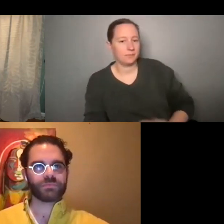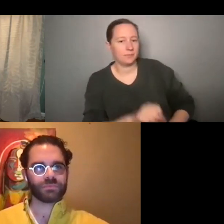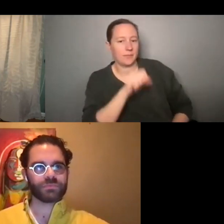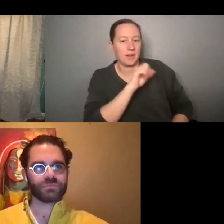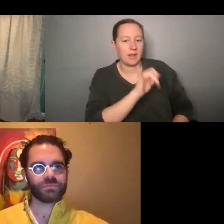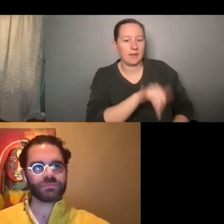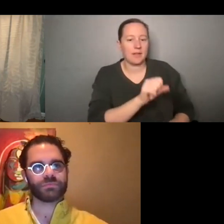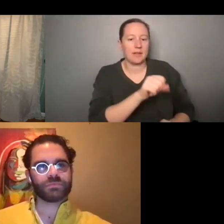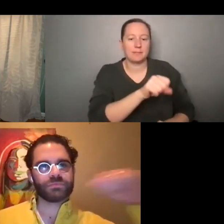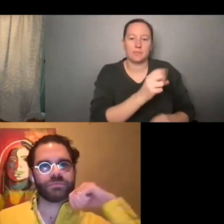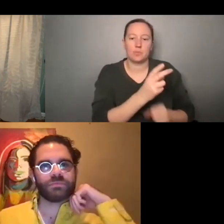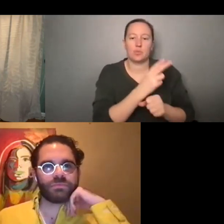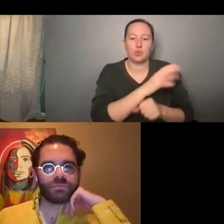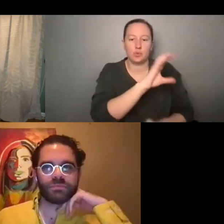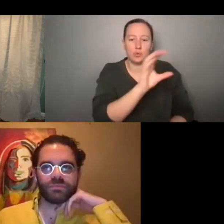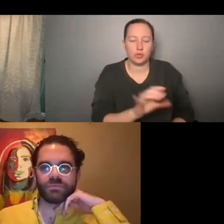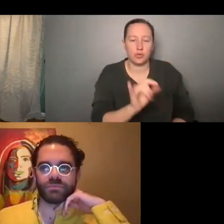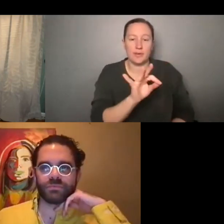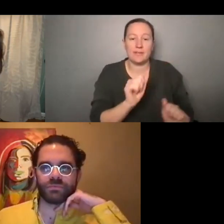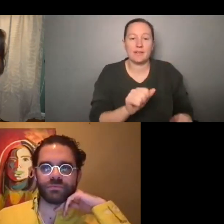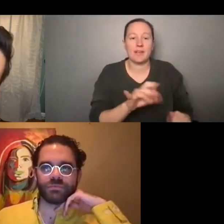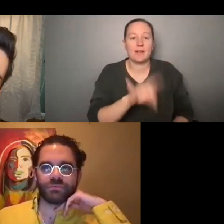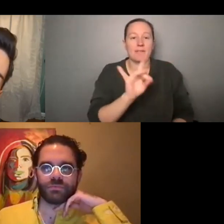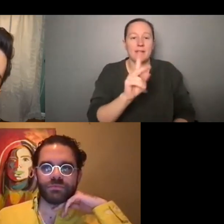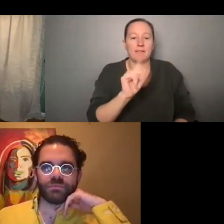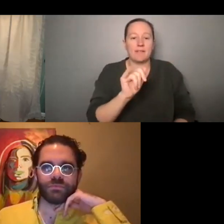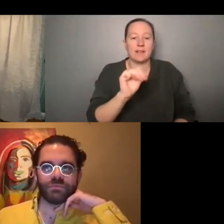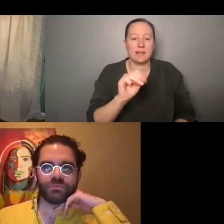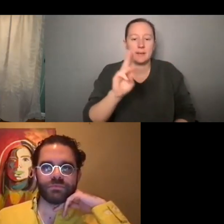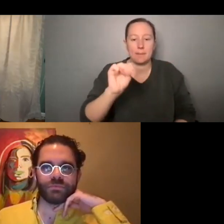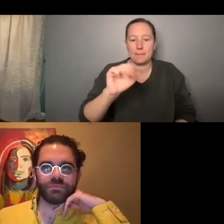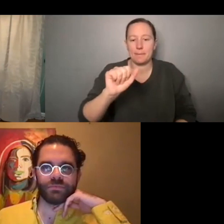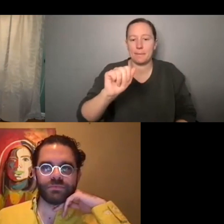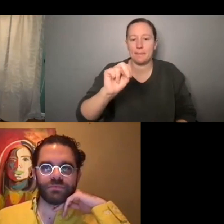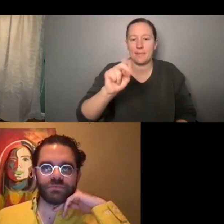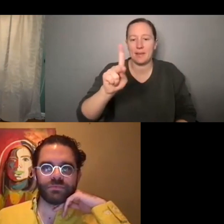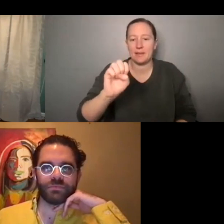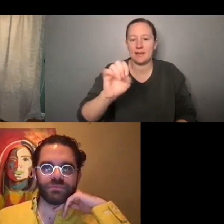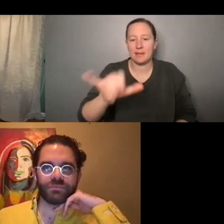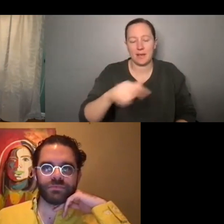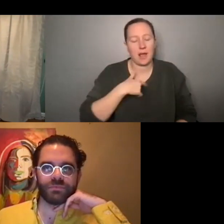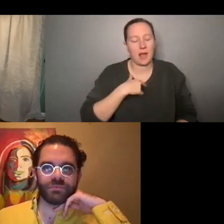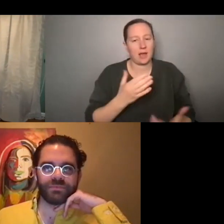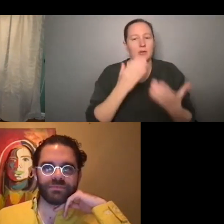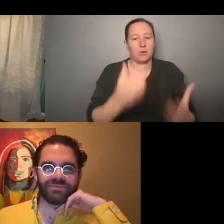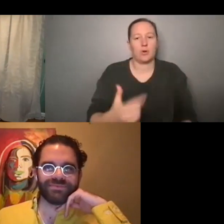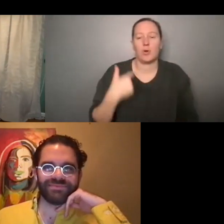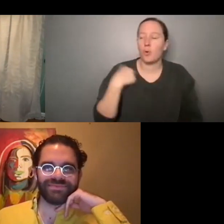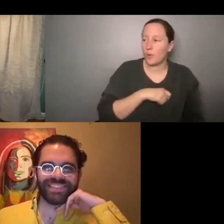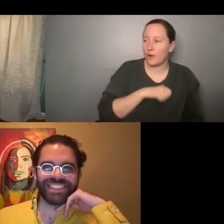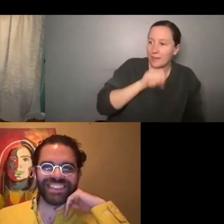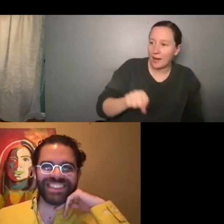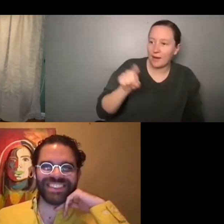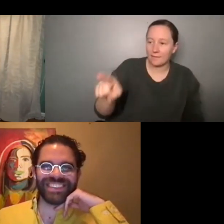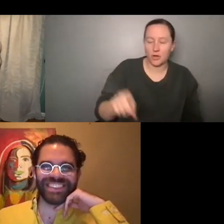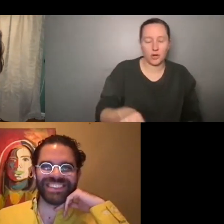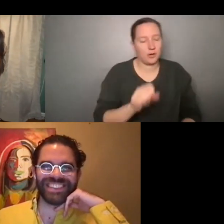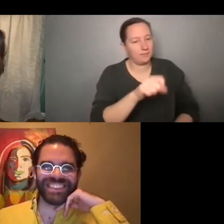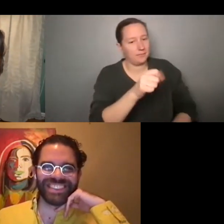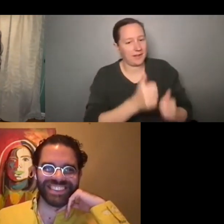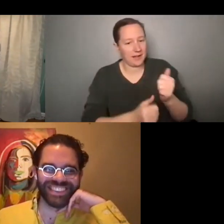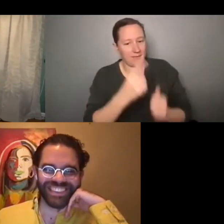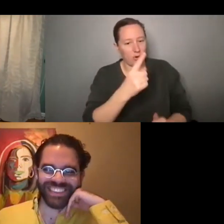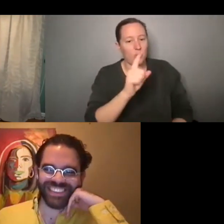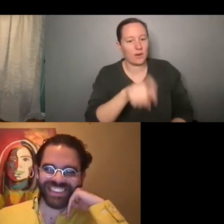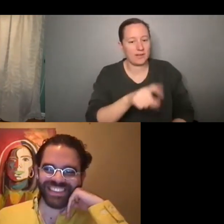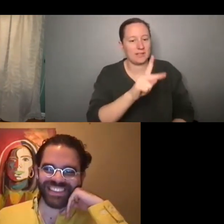definitely use the zoom. Uh, if you can find a Kim Menke, highly recommend. We love her. Everybody needs a Kim Menke